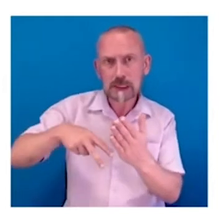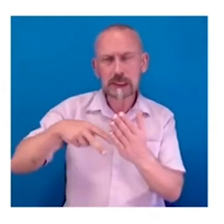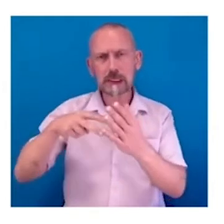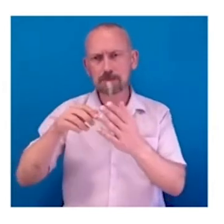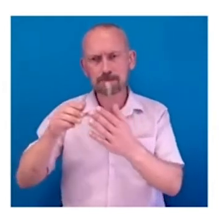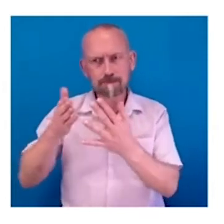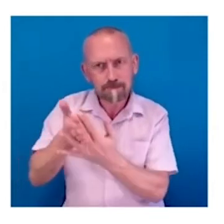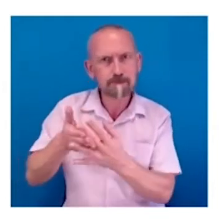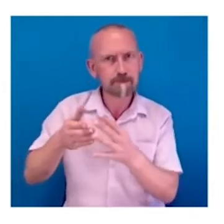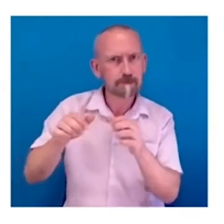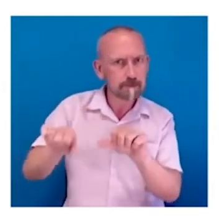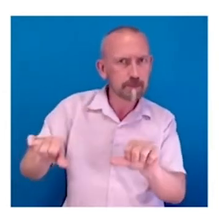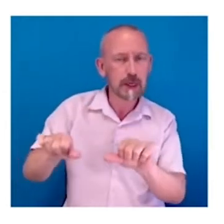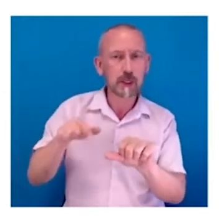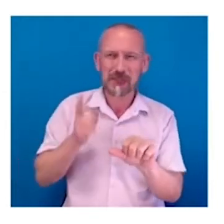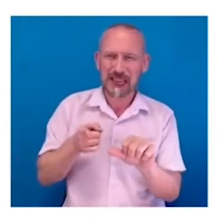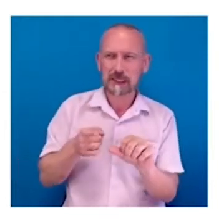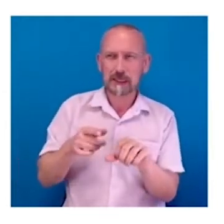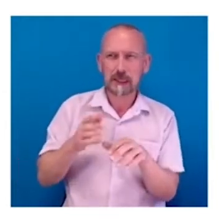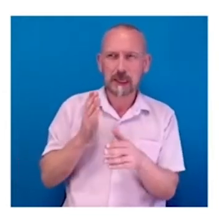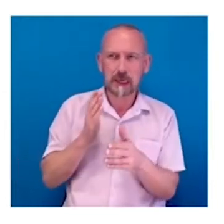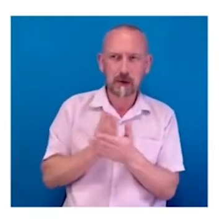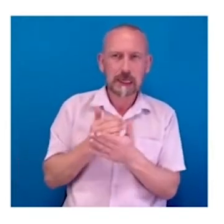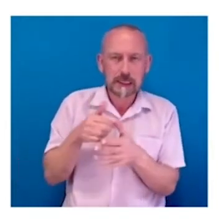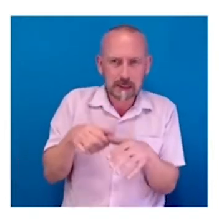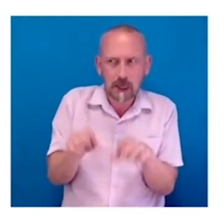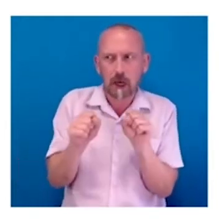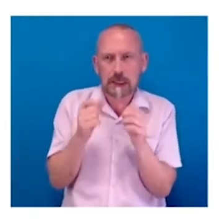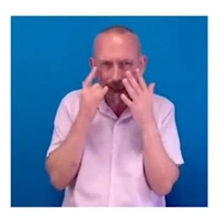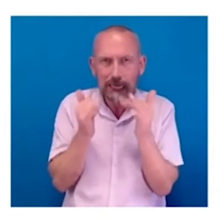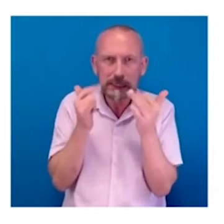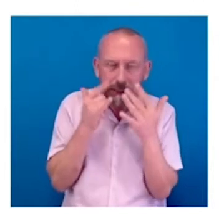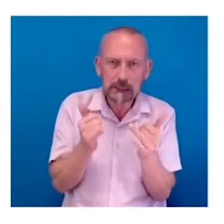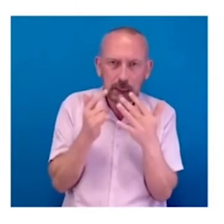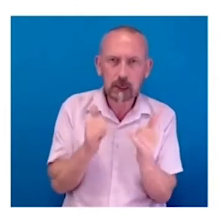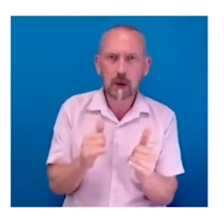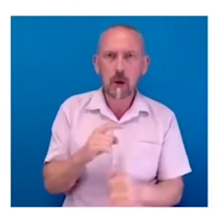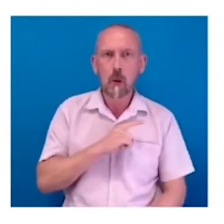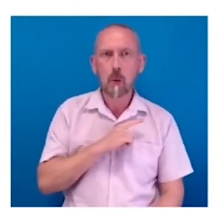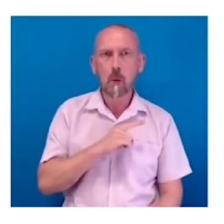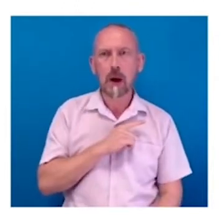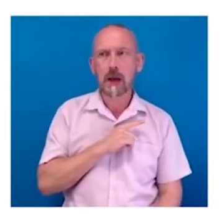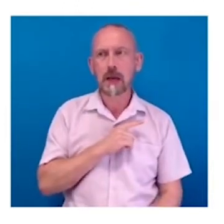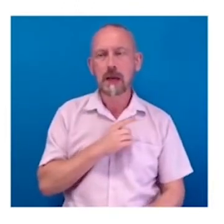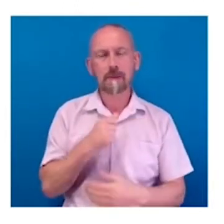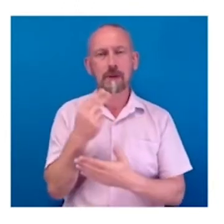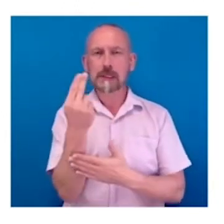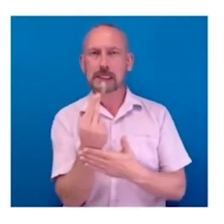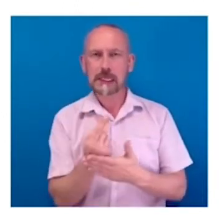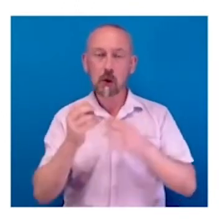moment you start testing. And because at that moment in time, when you have this design concept and you start